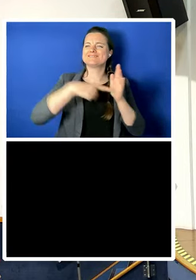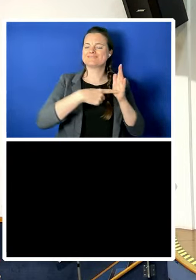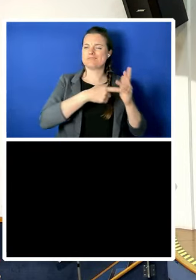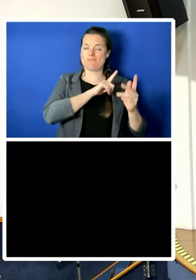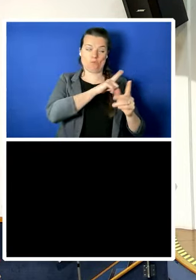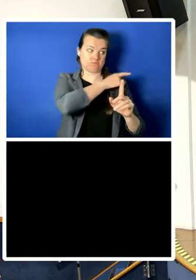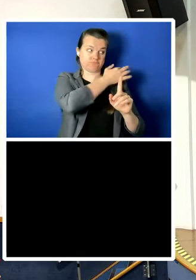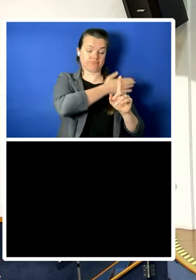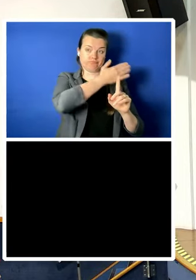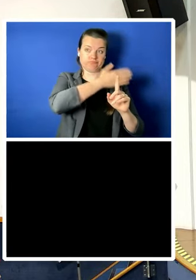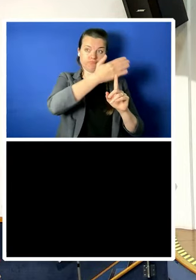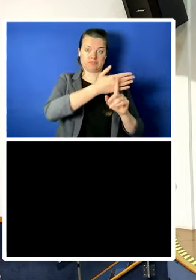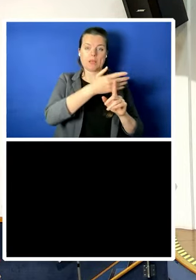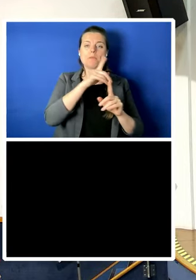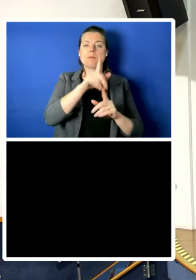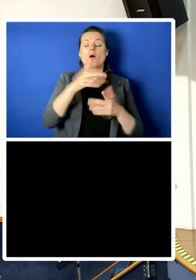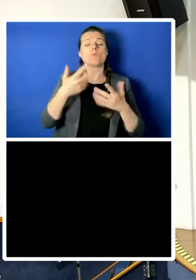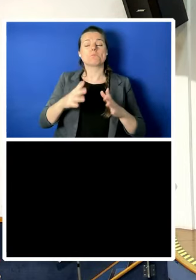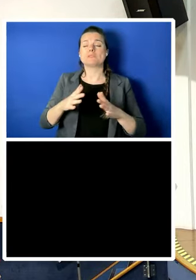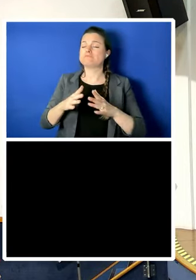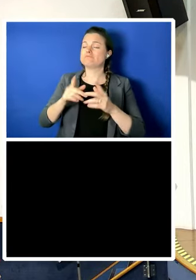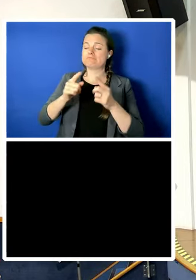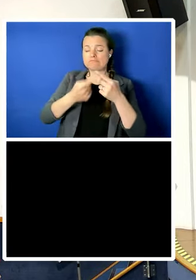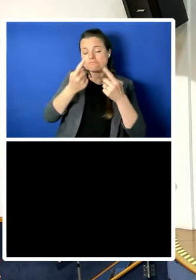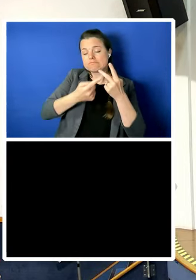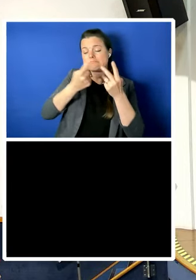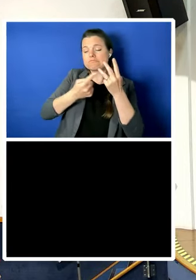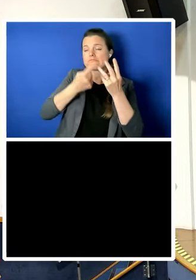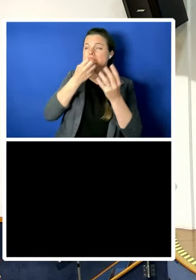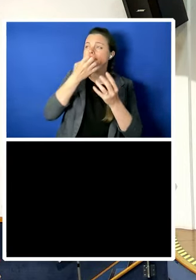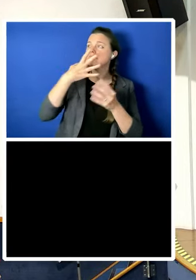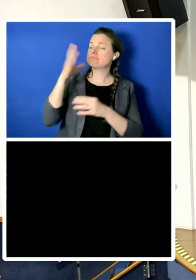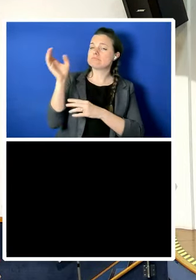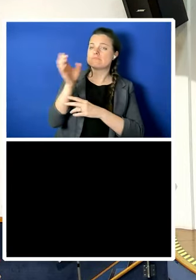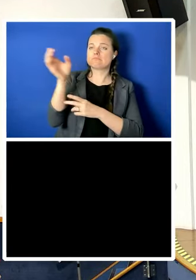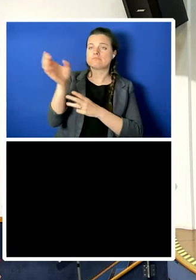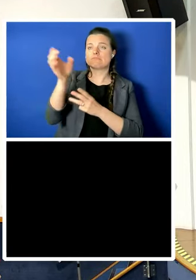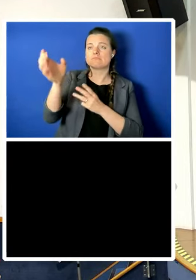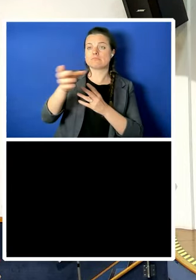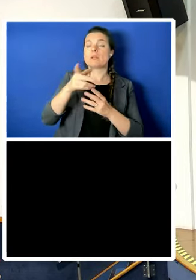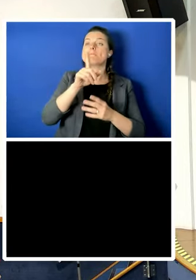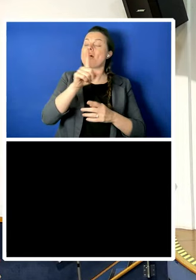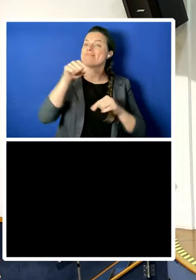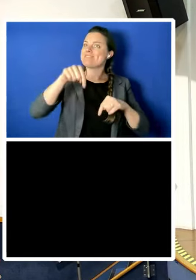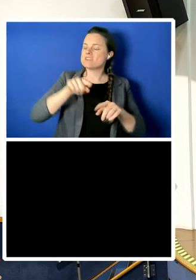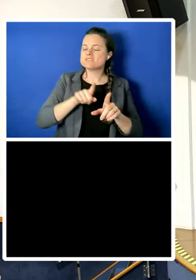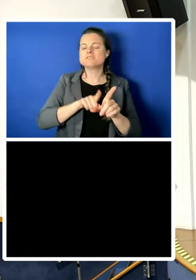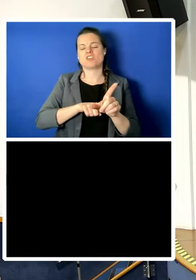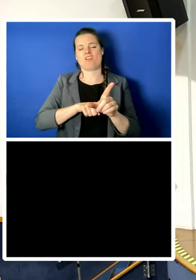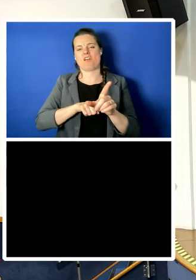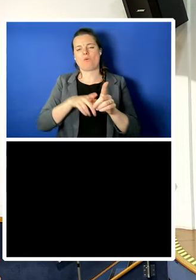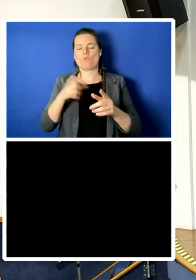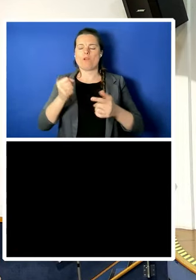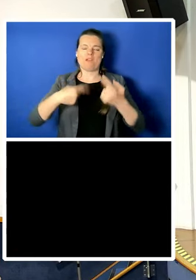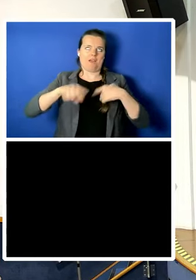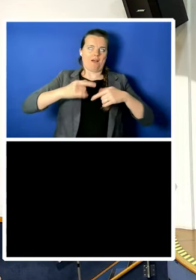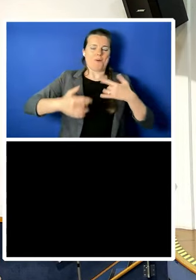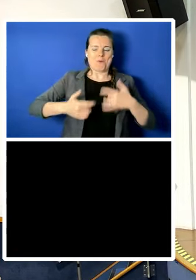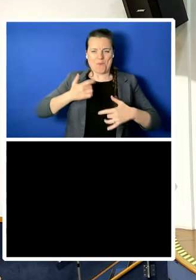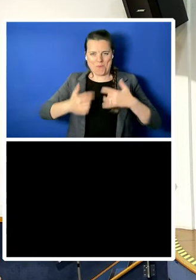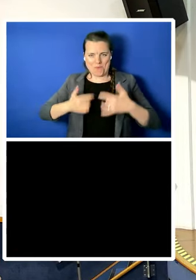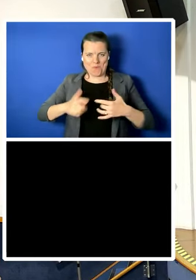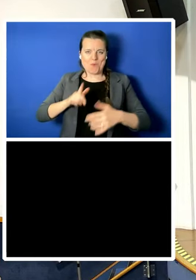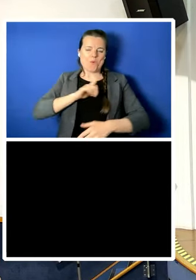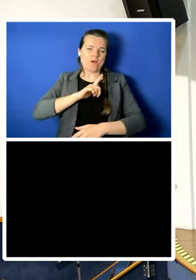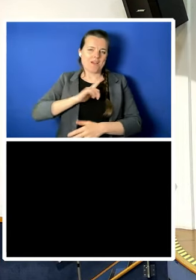Helena Kennedy, and Amrathya Sen. And this year we are really thrilled to welcome